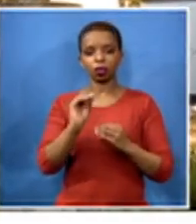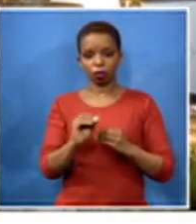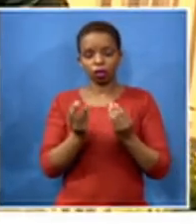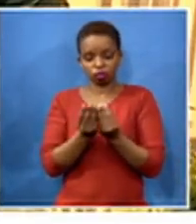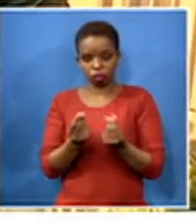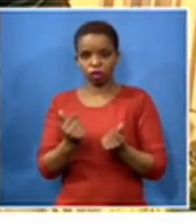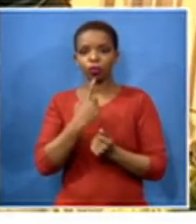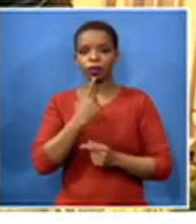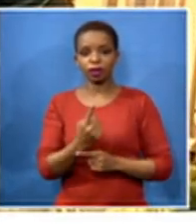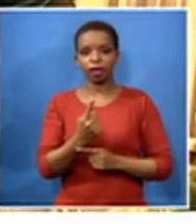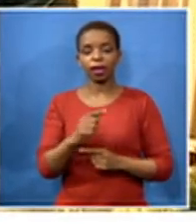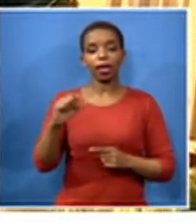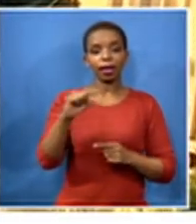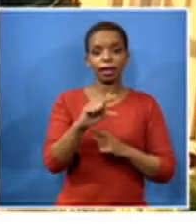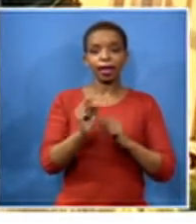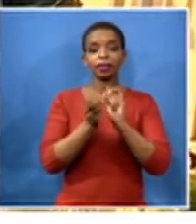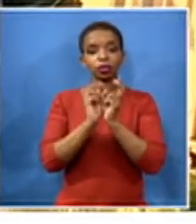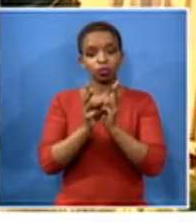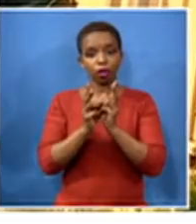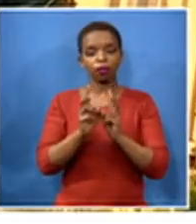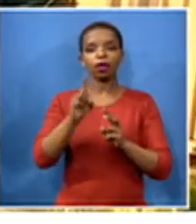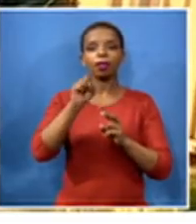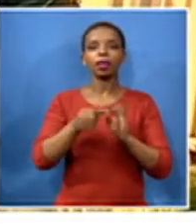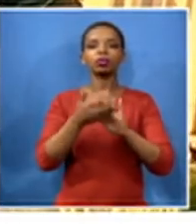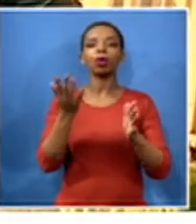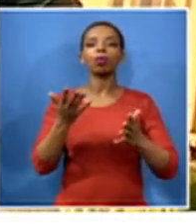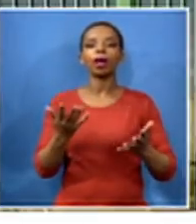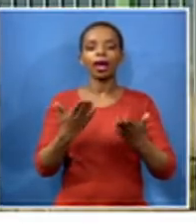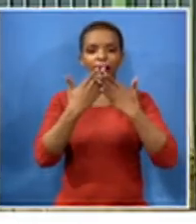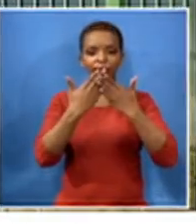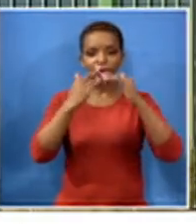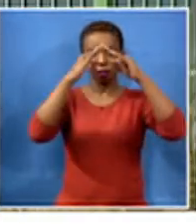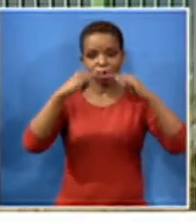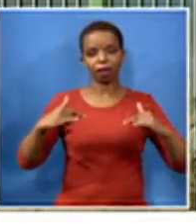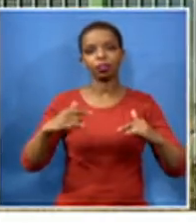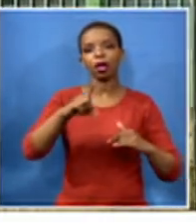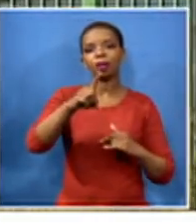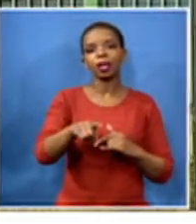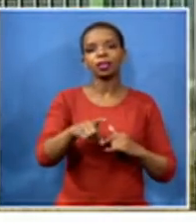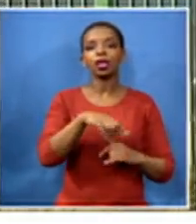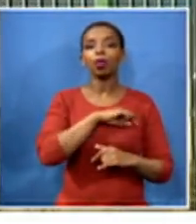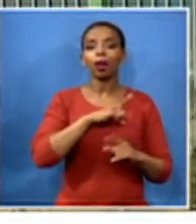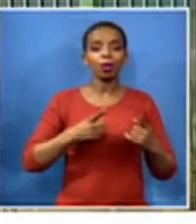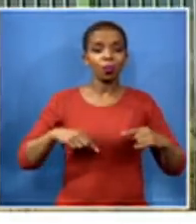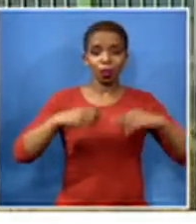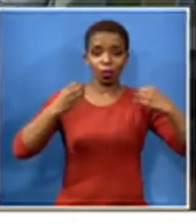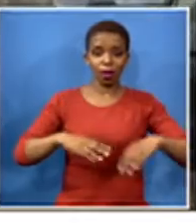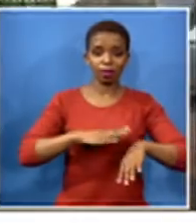must go to academic camp because we can't waste time